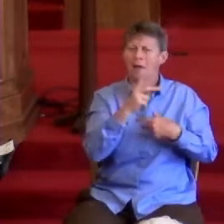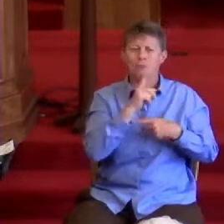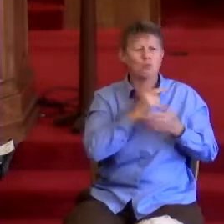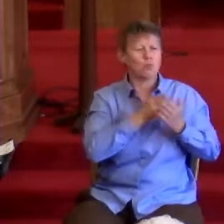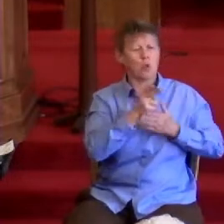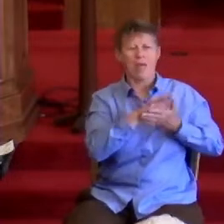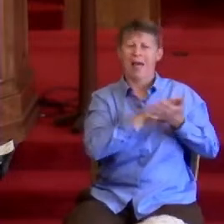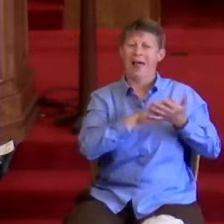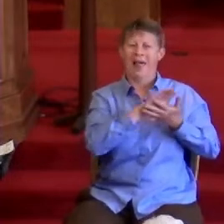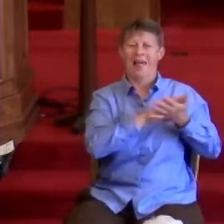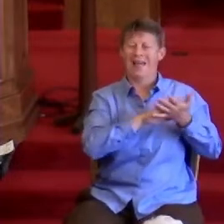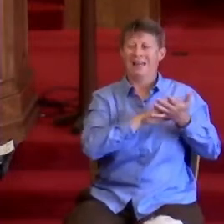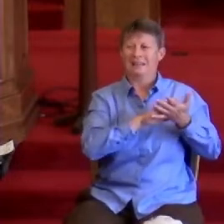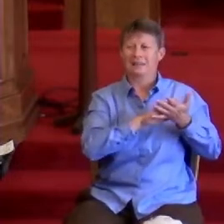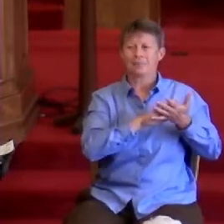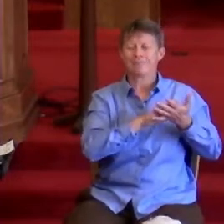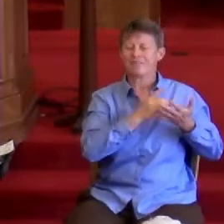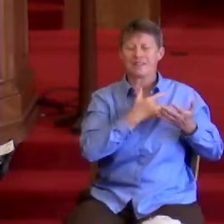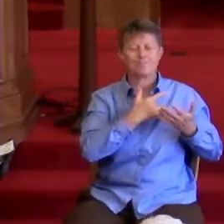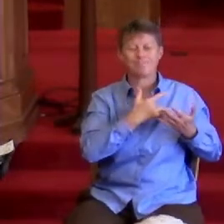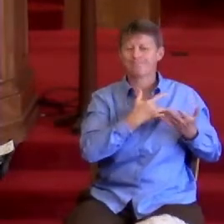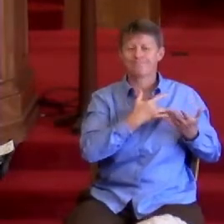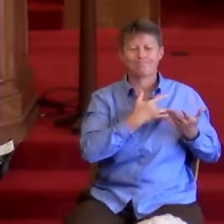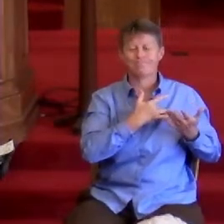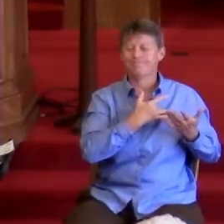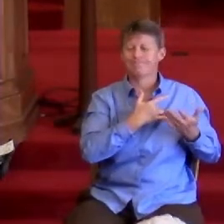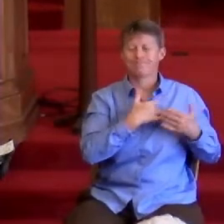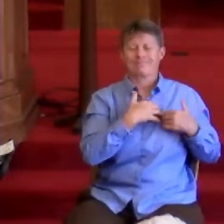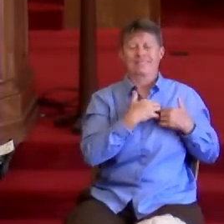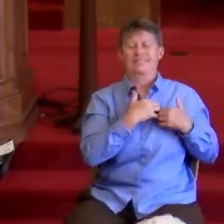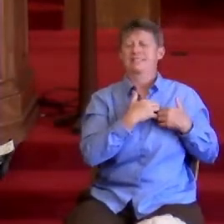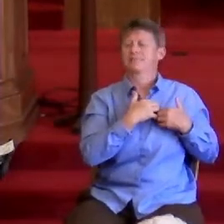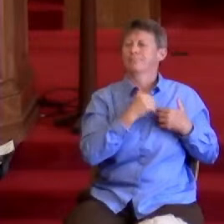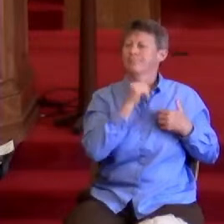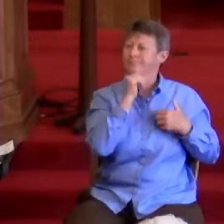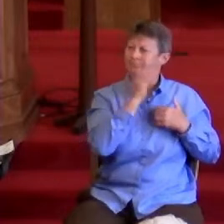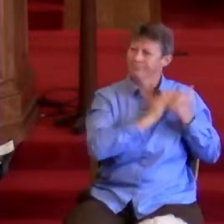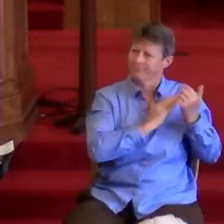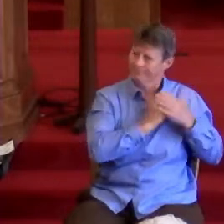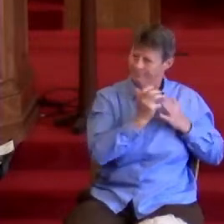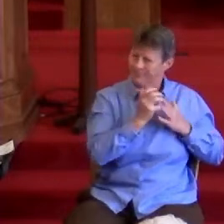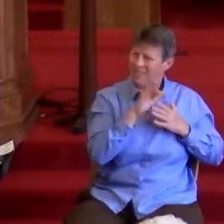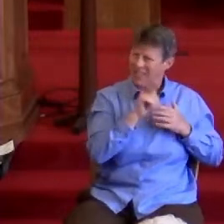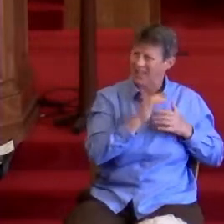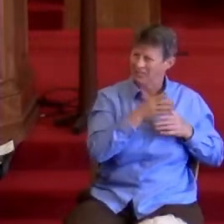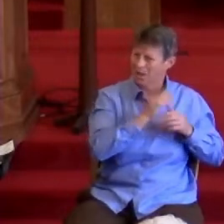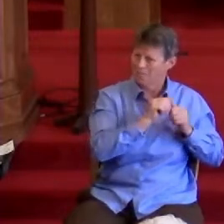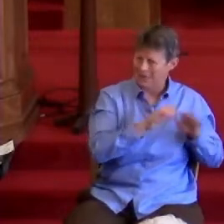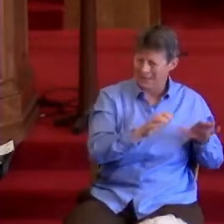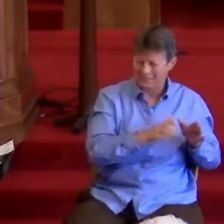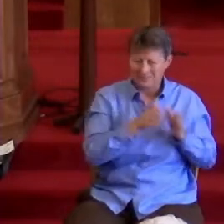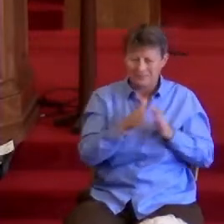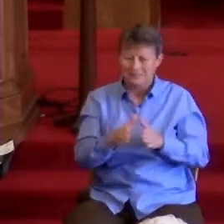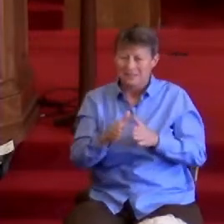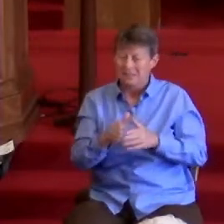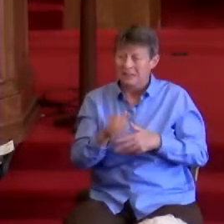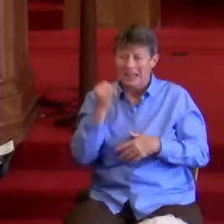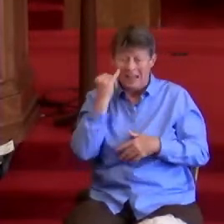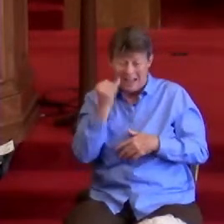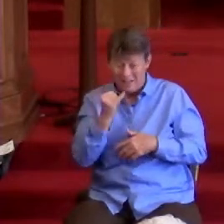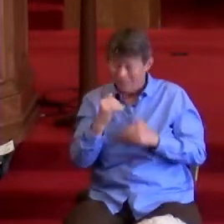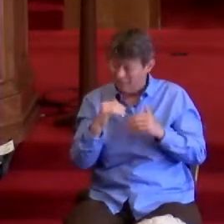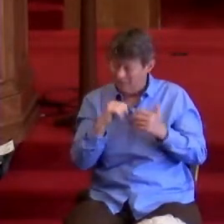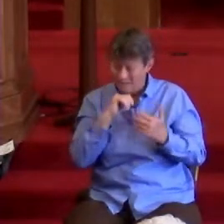live deep within our hearts. May God bless us with anger at injustice,